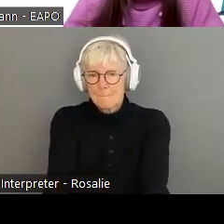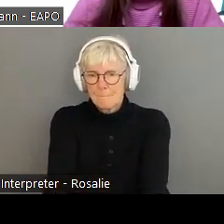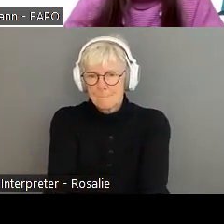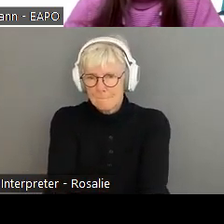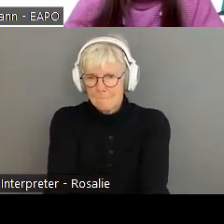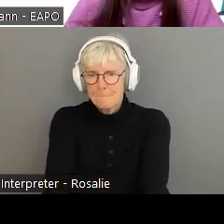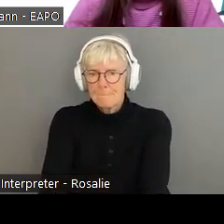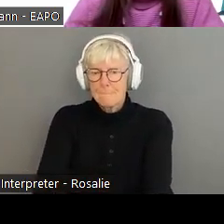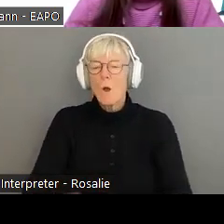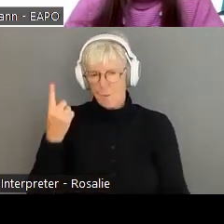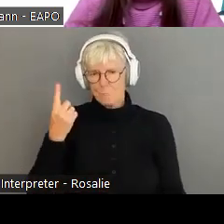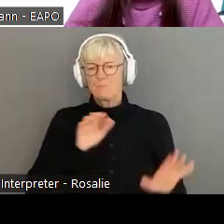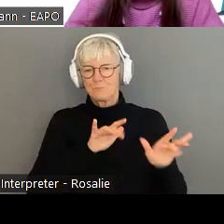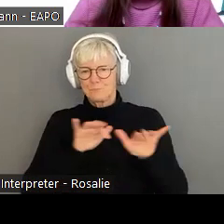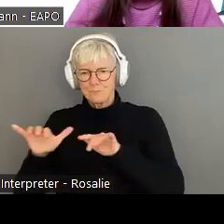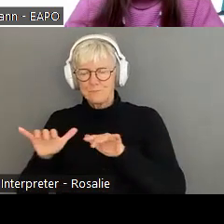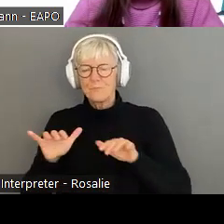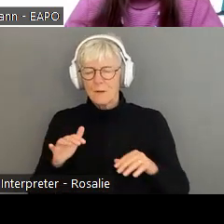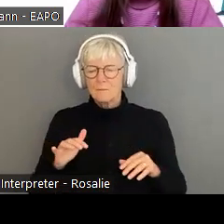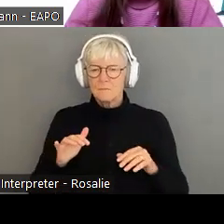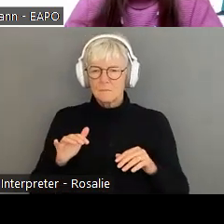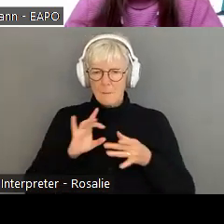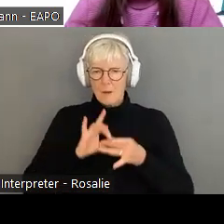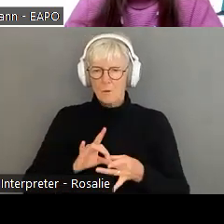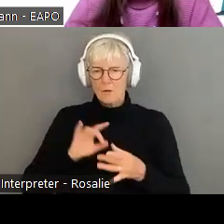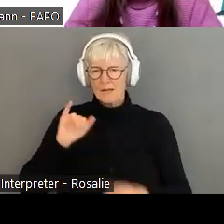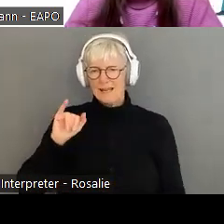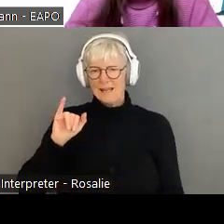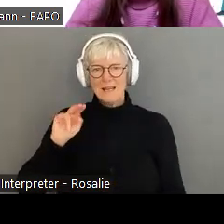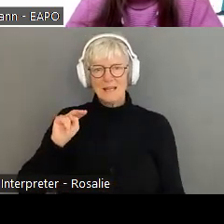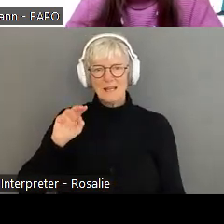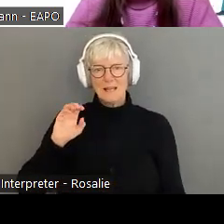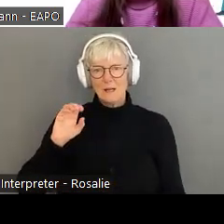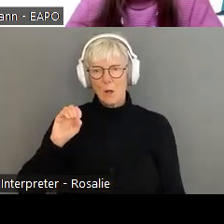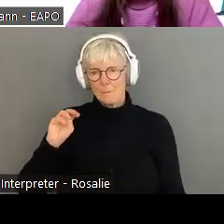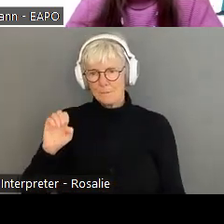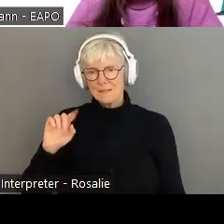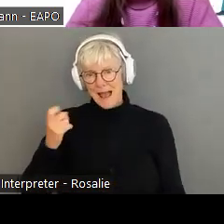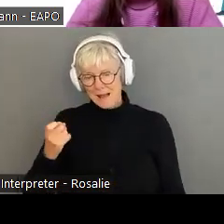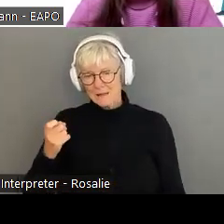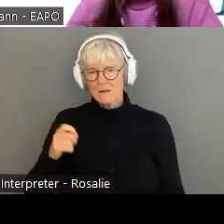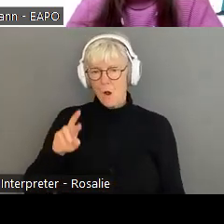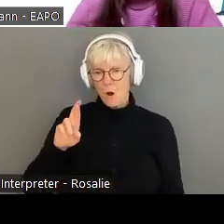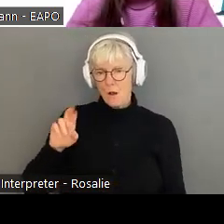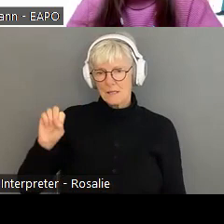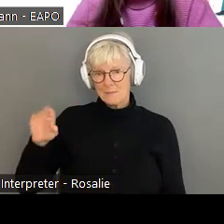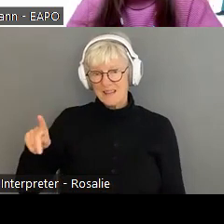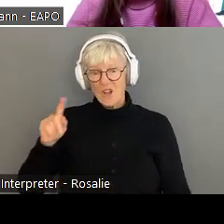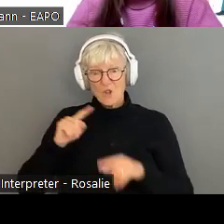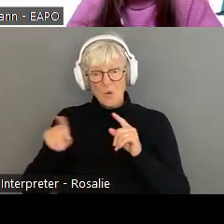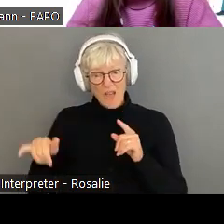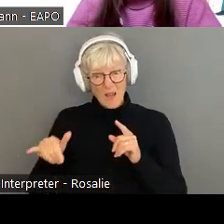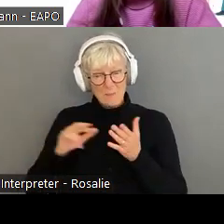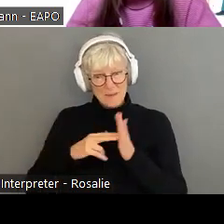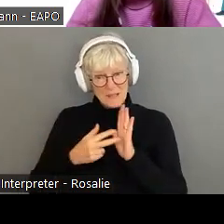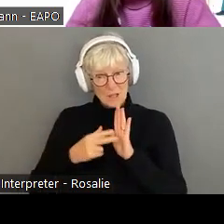Someone was just asking about income tax and RSPs. Does the tax acts render human rights provision to be fraudulent misrepresentation